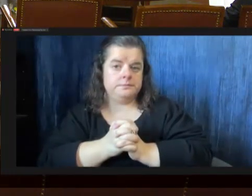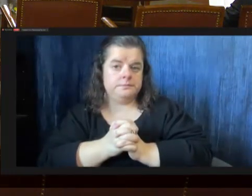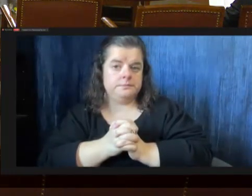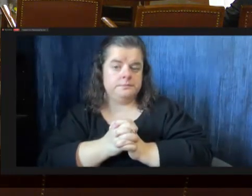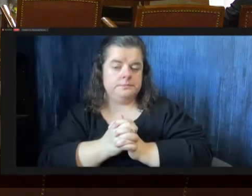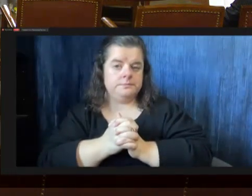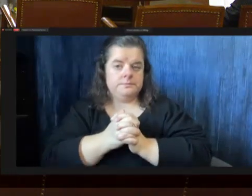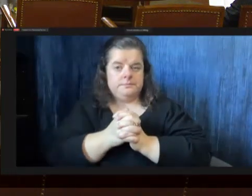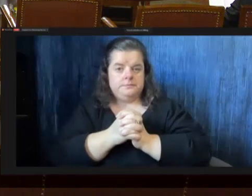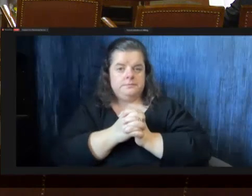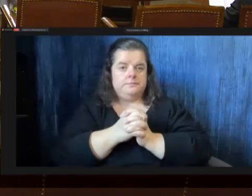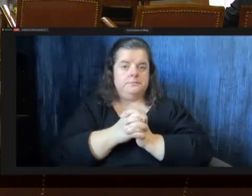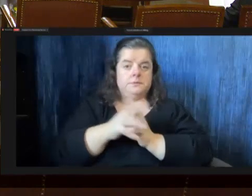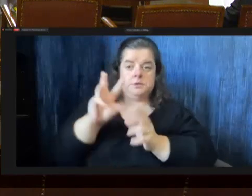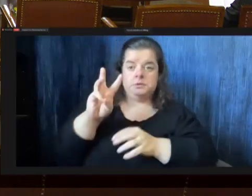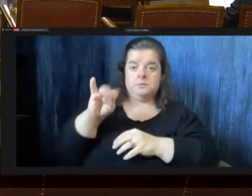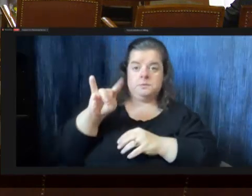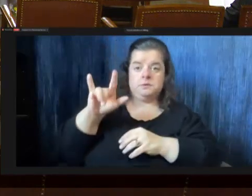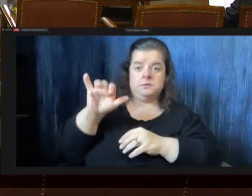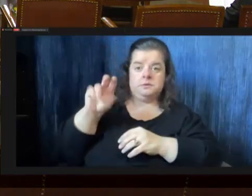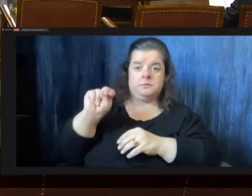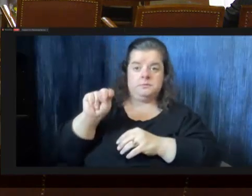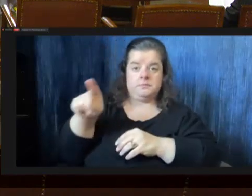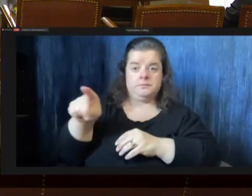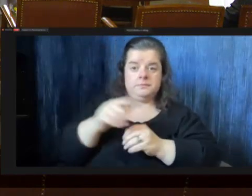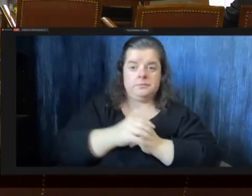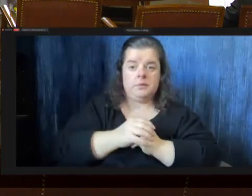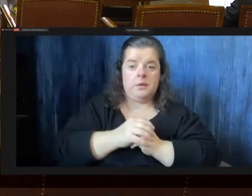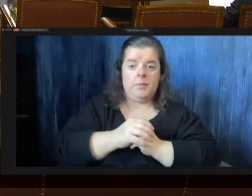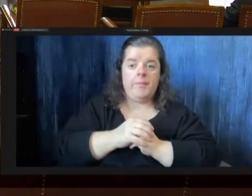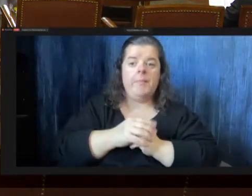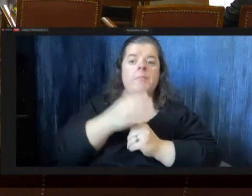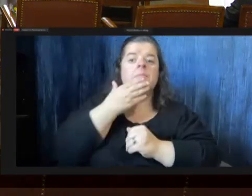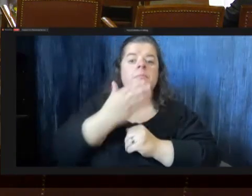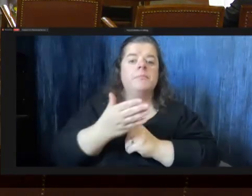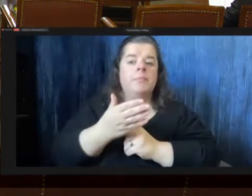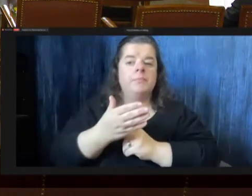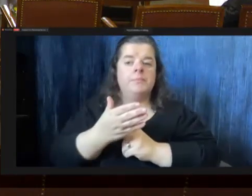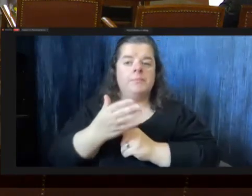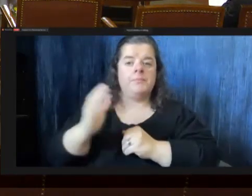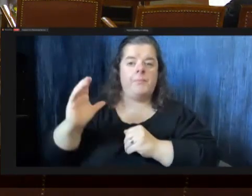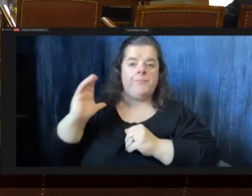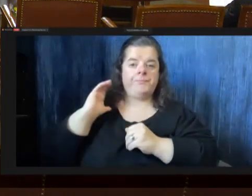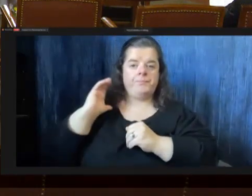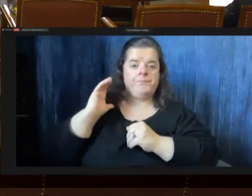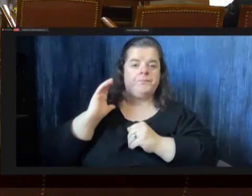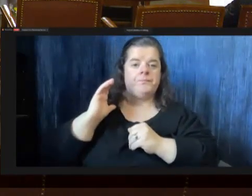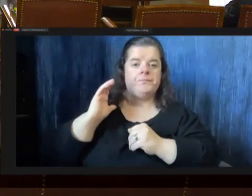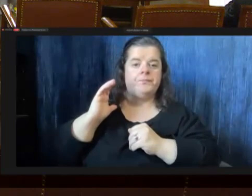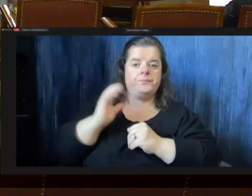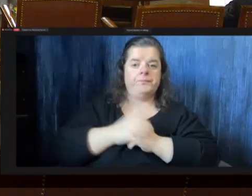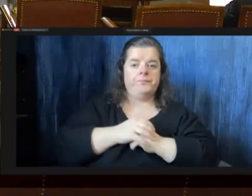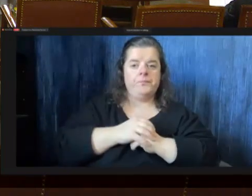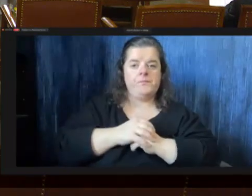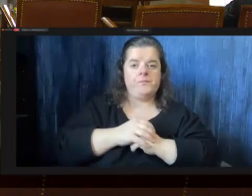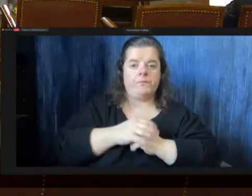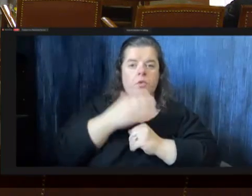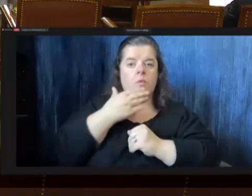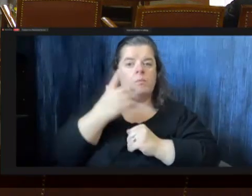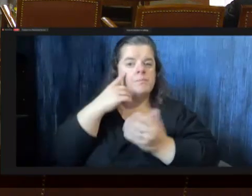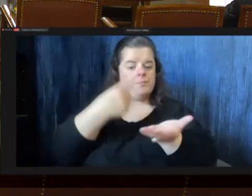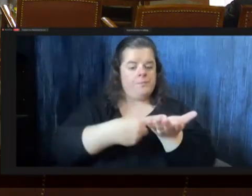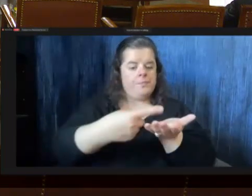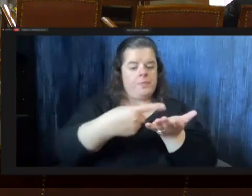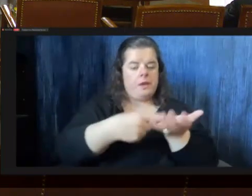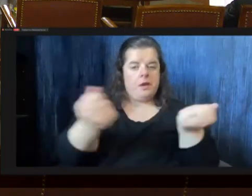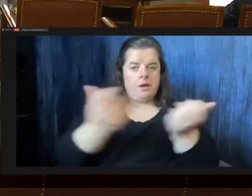not councilman wilson thank you uh mr chair so thanks for going over everything yeah